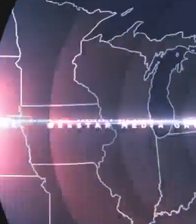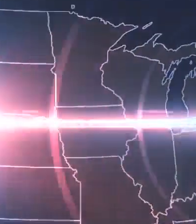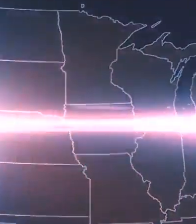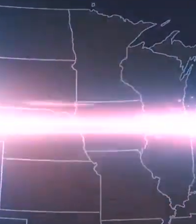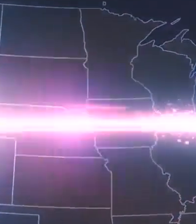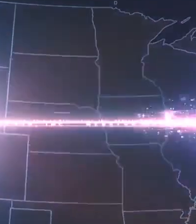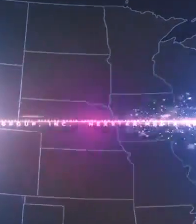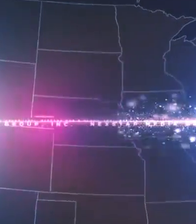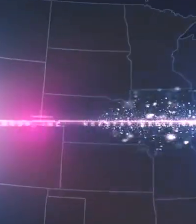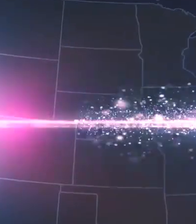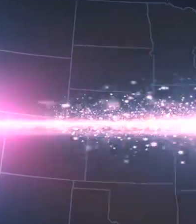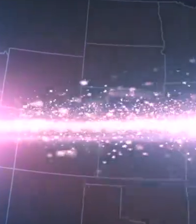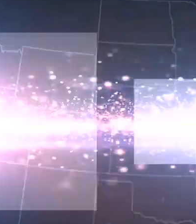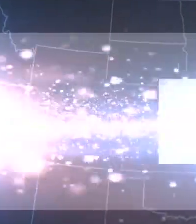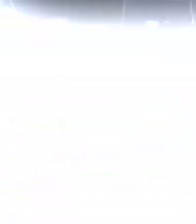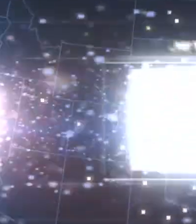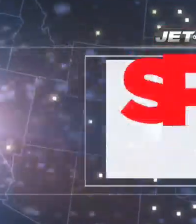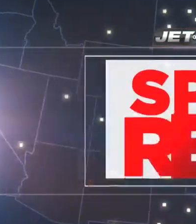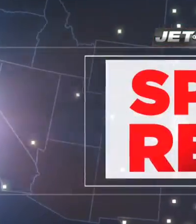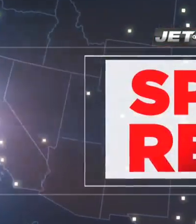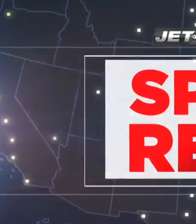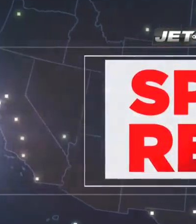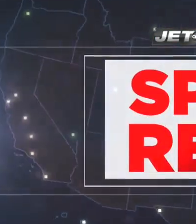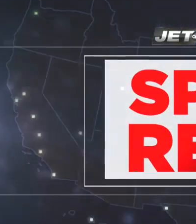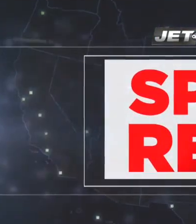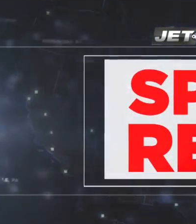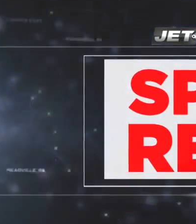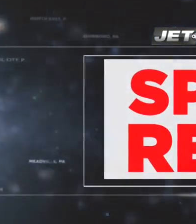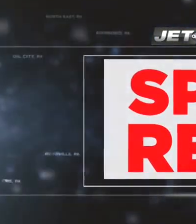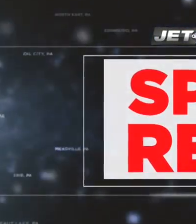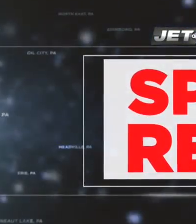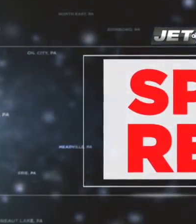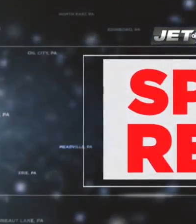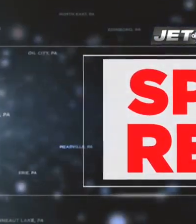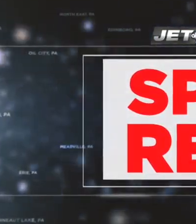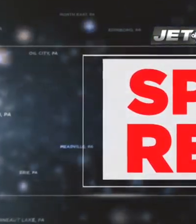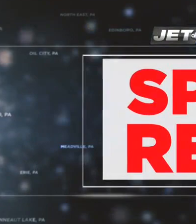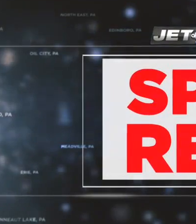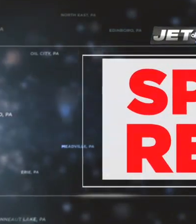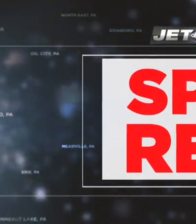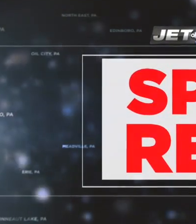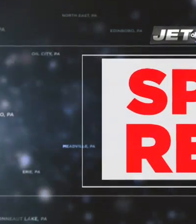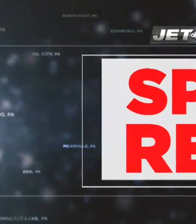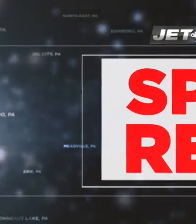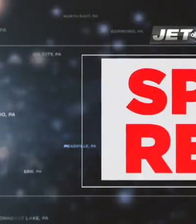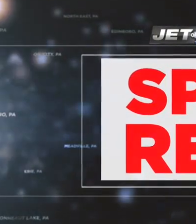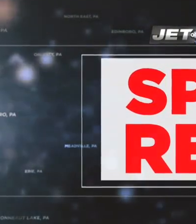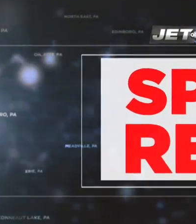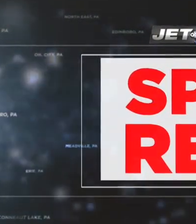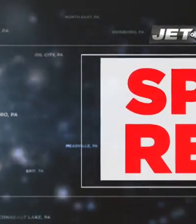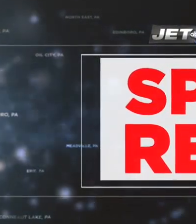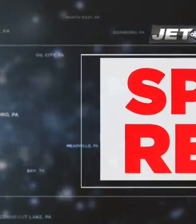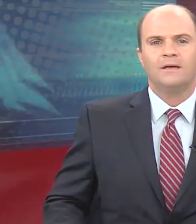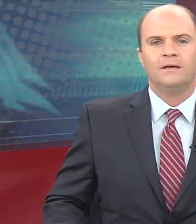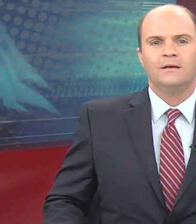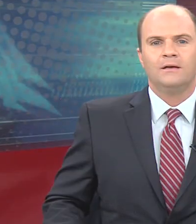This is a Jet 24, Fox 66, your Erie.com special report.